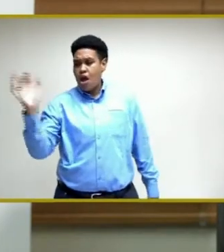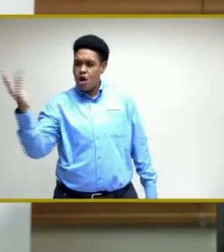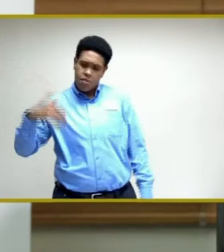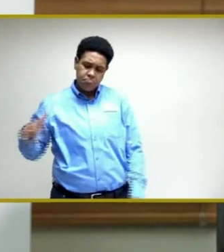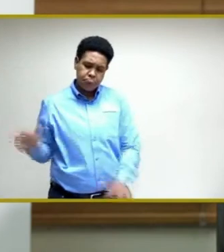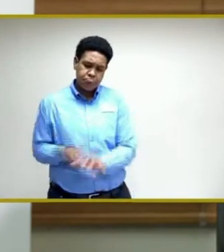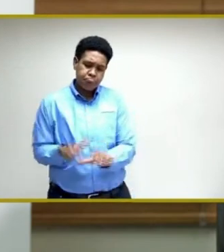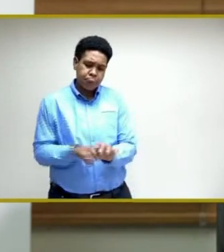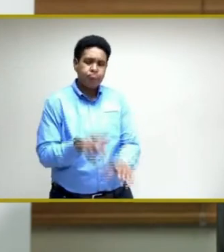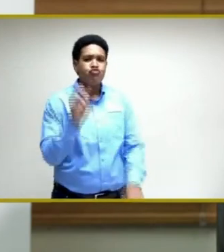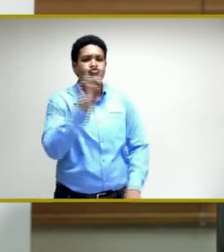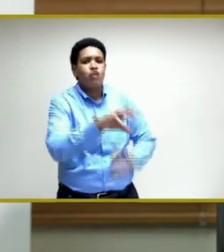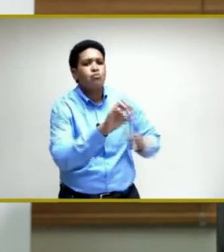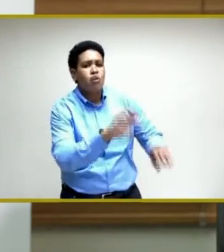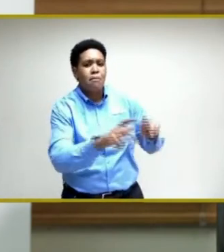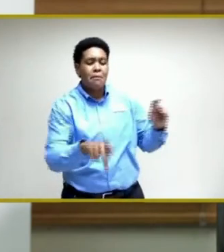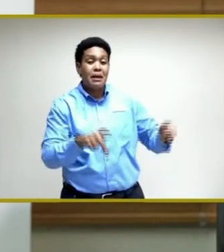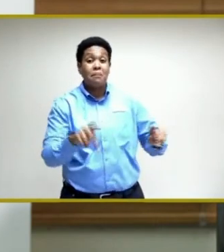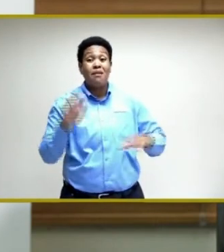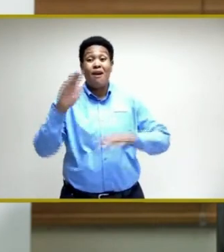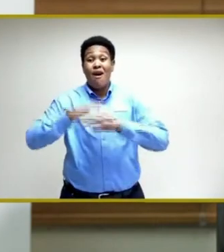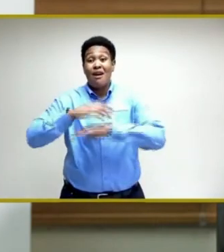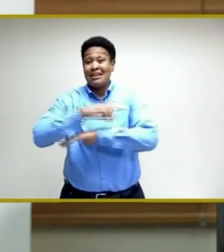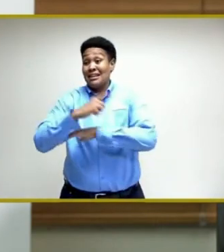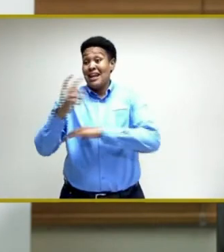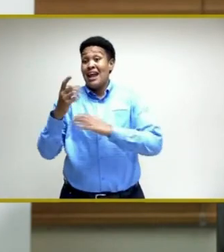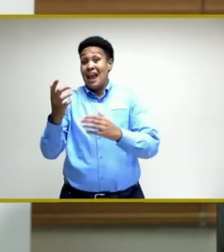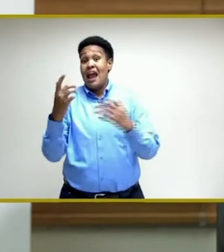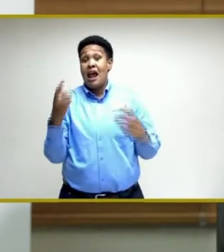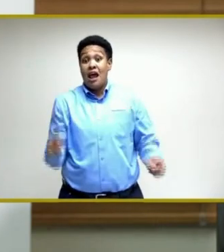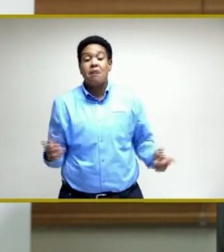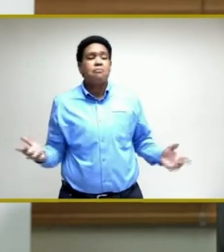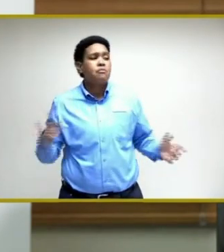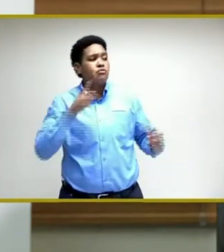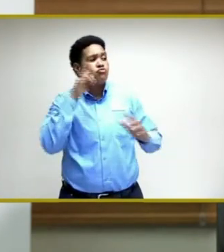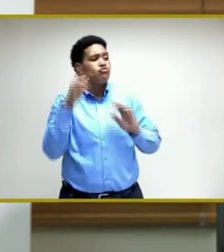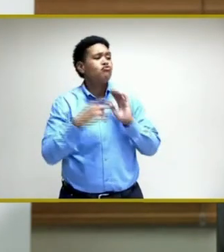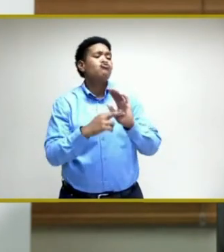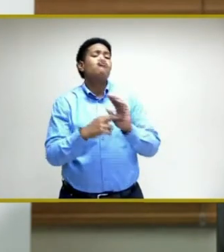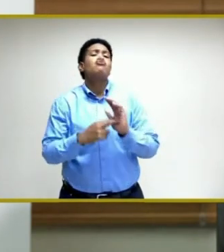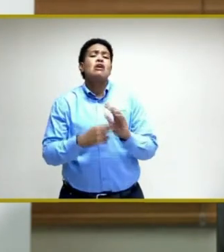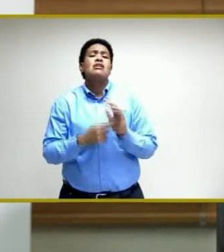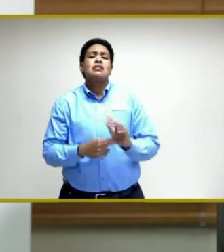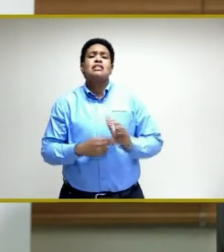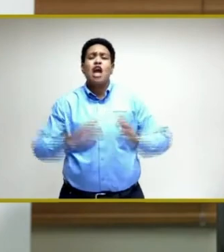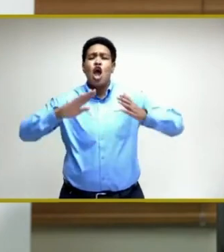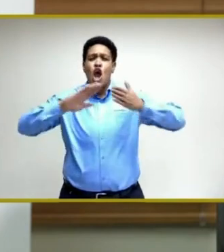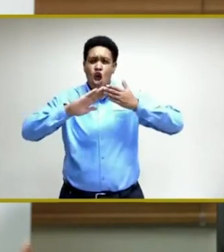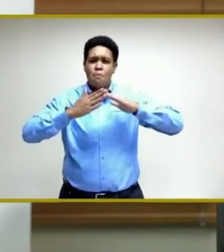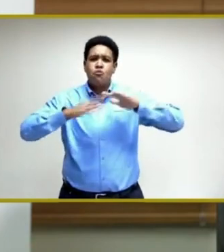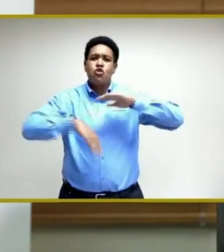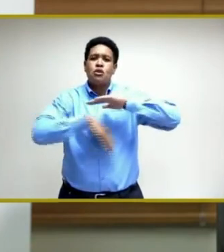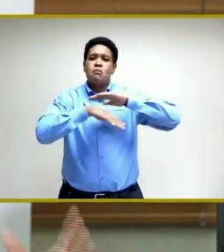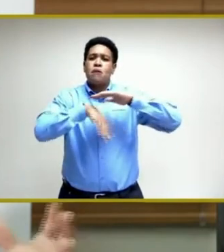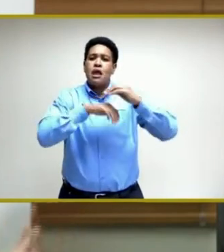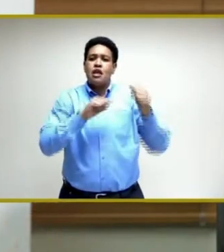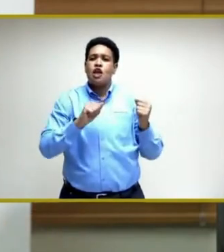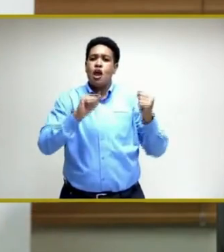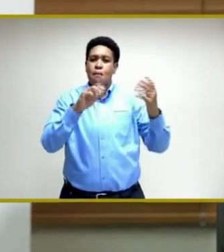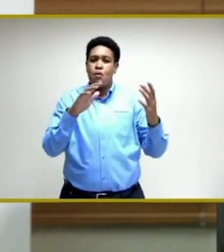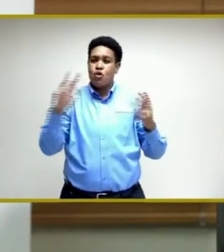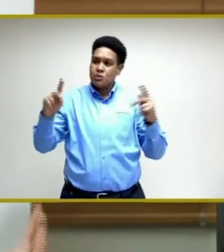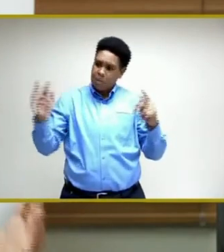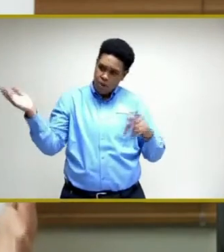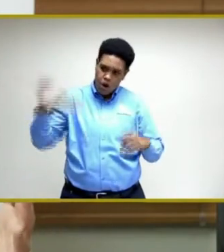around. And on the day, it represented a sort of community-based approach to bringing